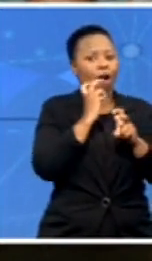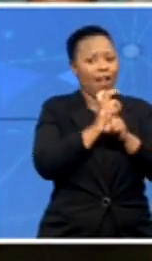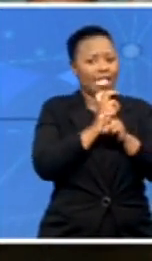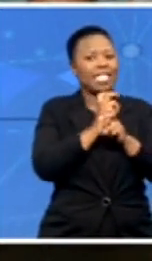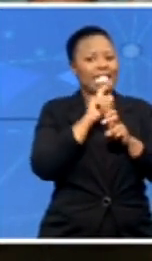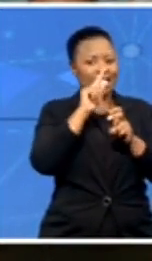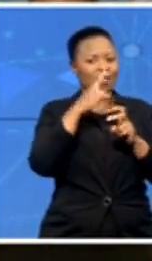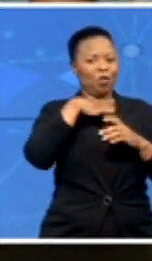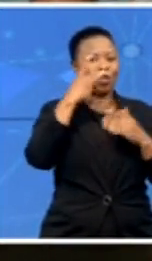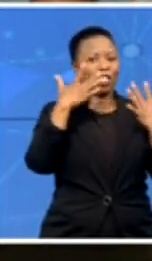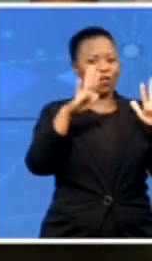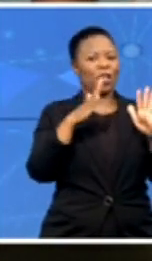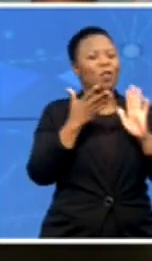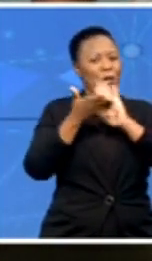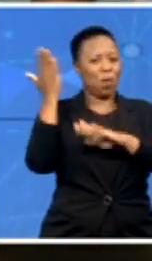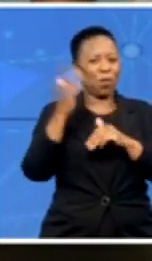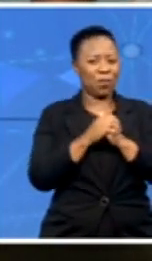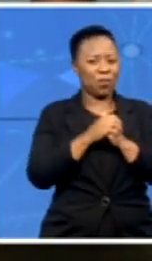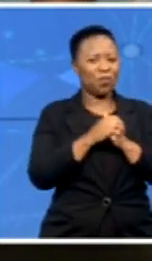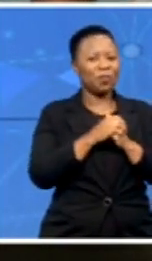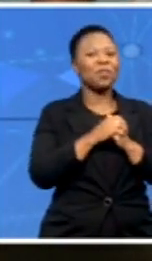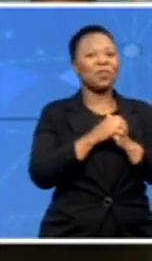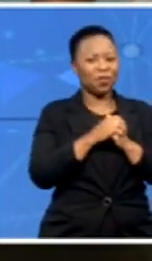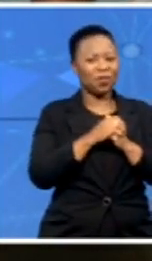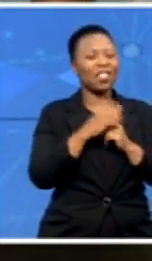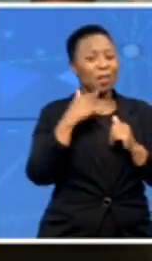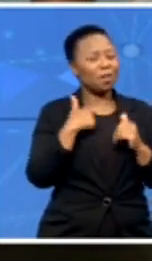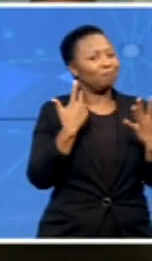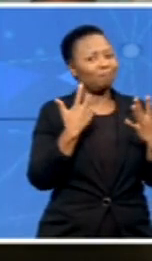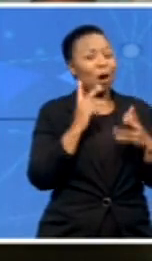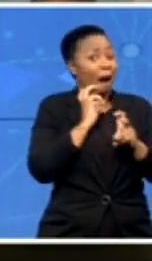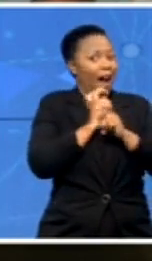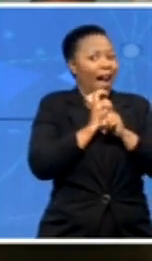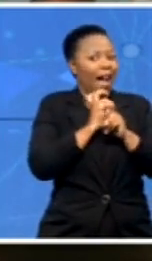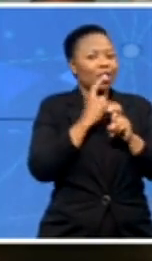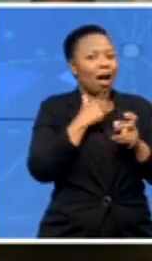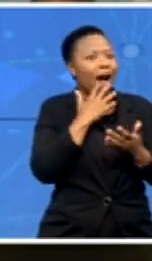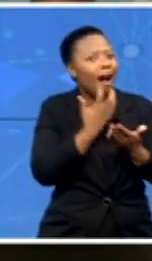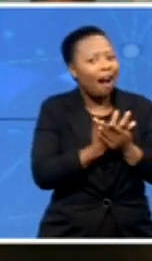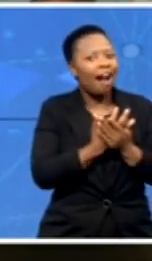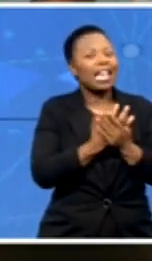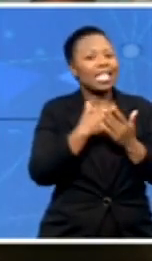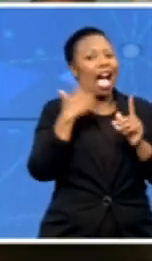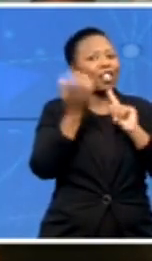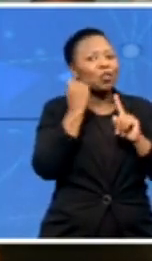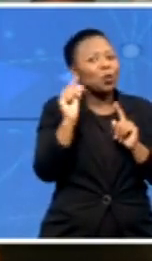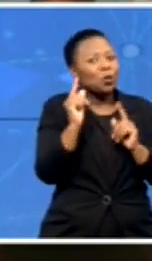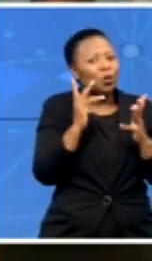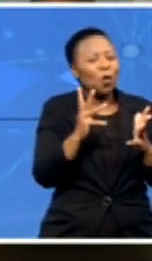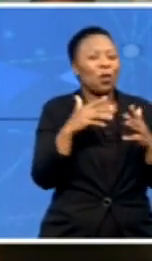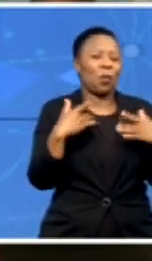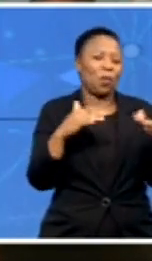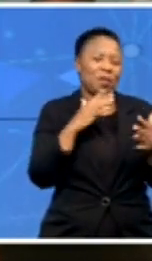and it's just like I just worked really hard. And I was really surprised that I was able to achieve it so soon. And I know that you are at